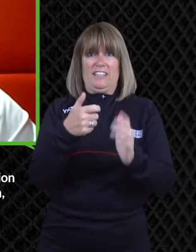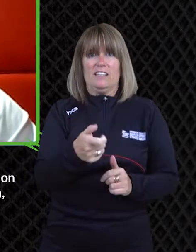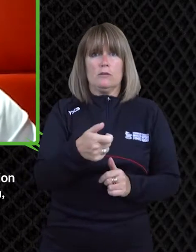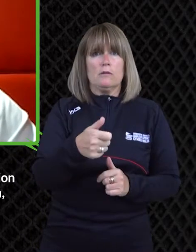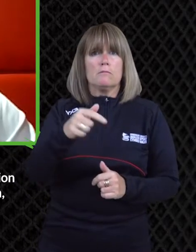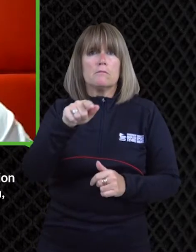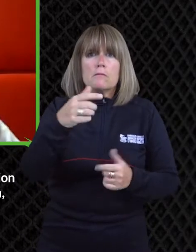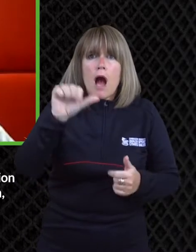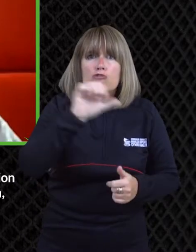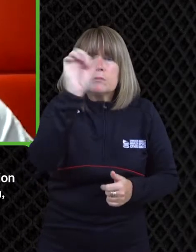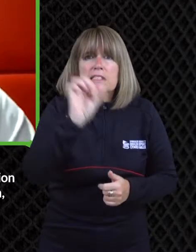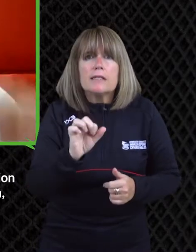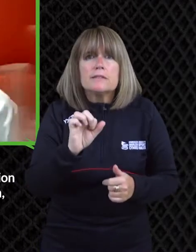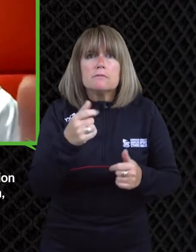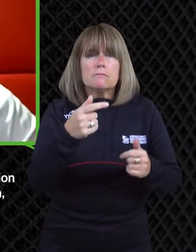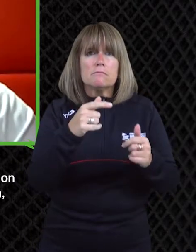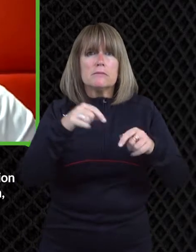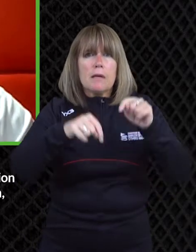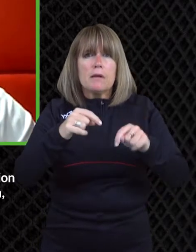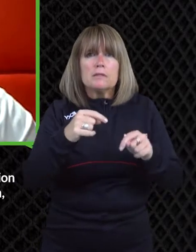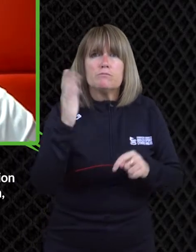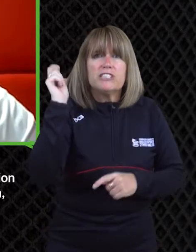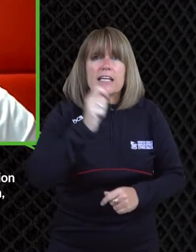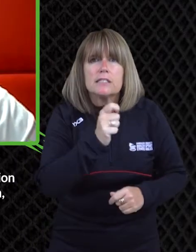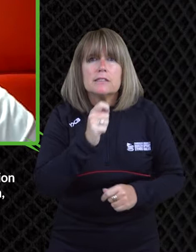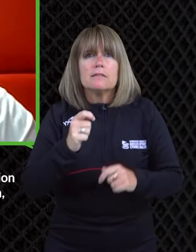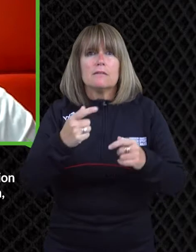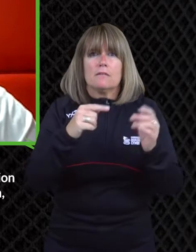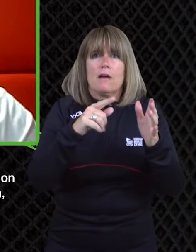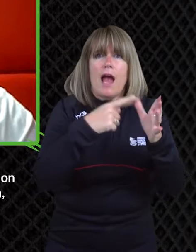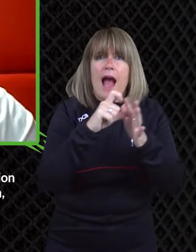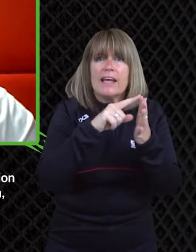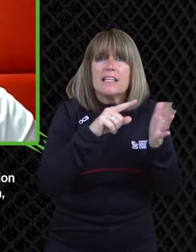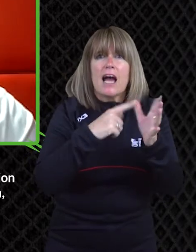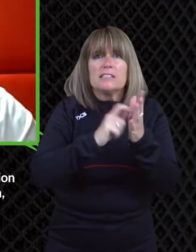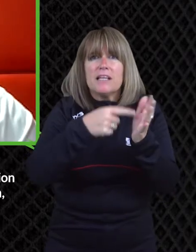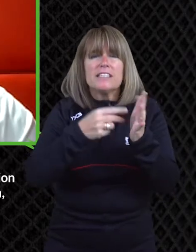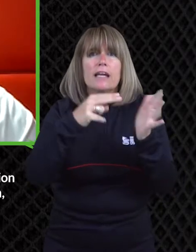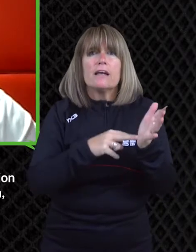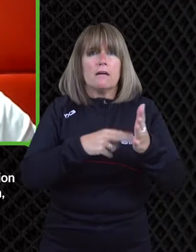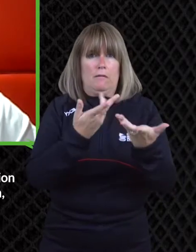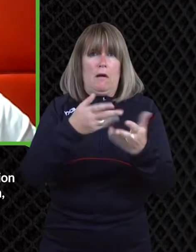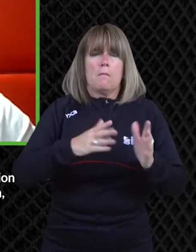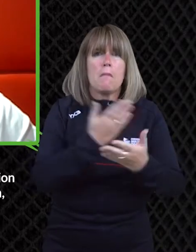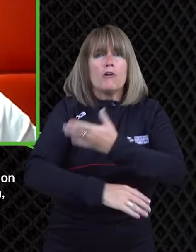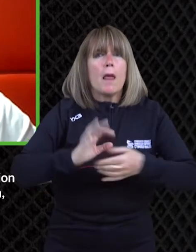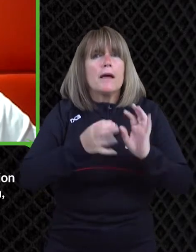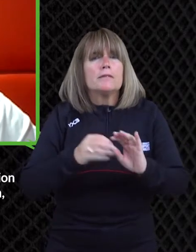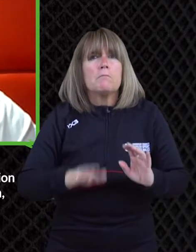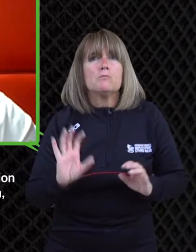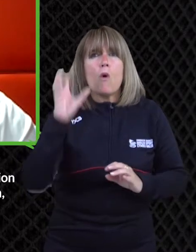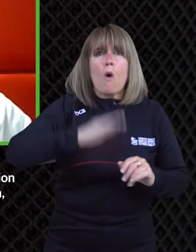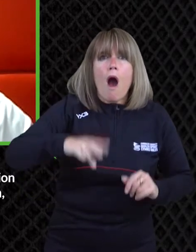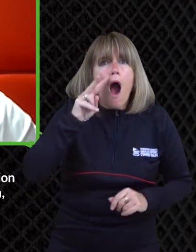um adi or or aid the the paralympic basketball player you know i i grew up watching him he's he's a